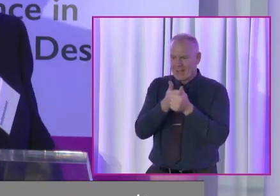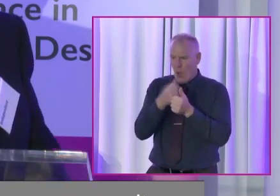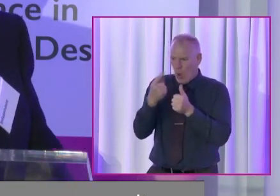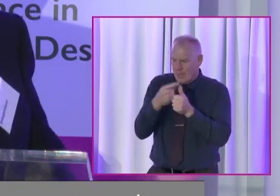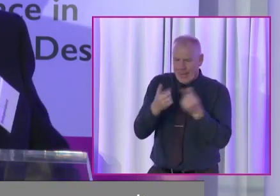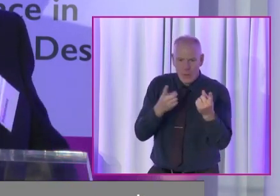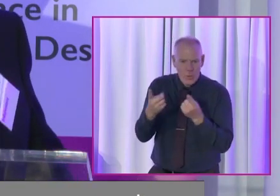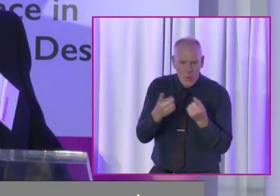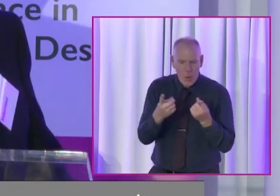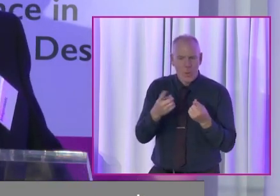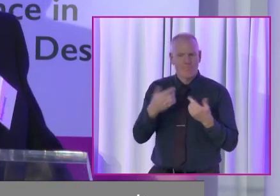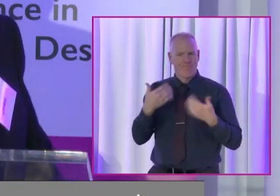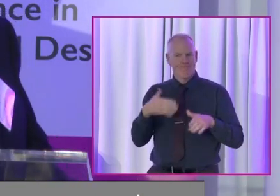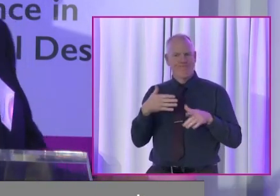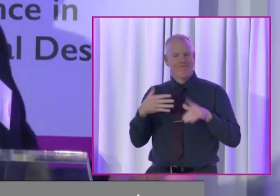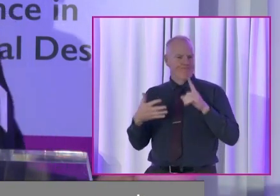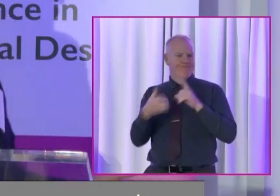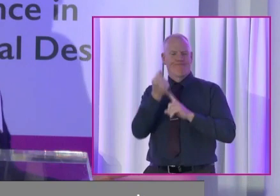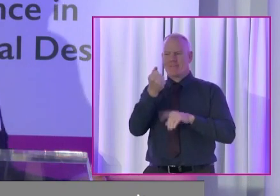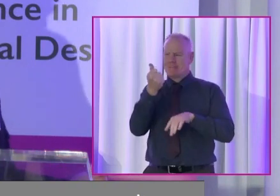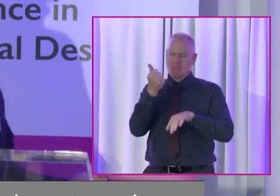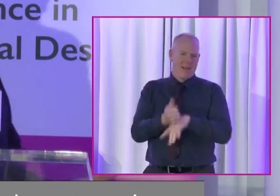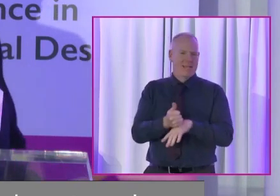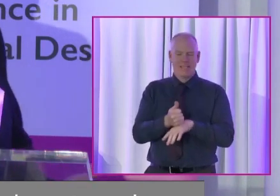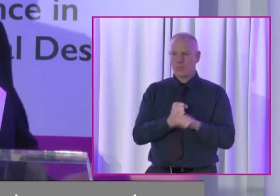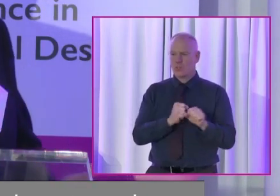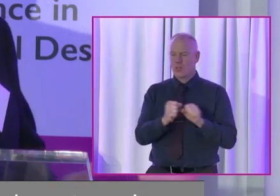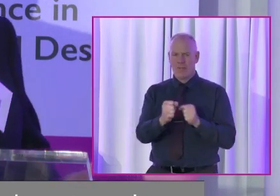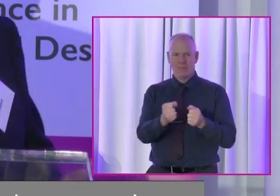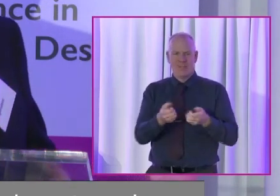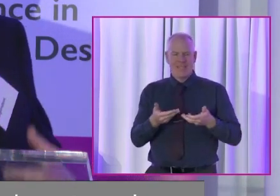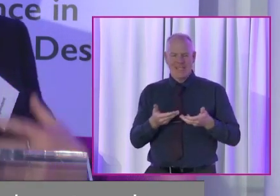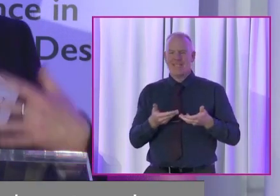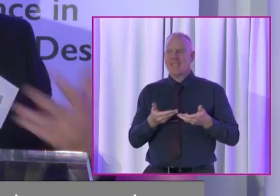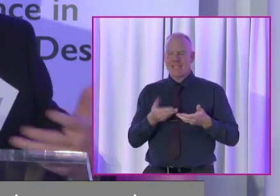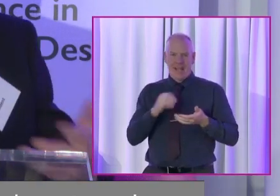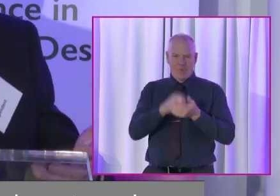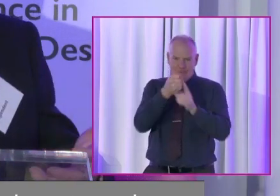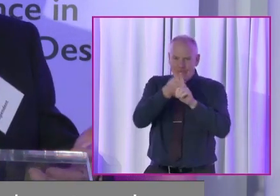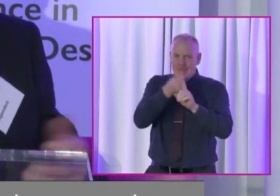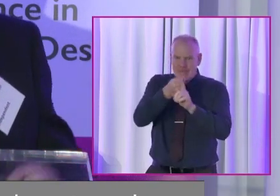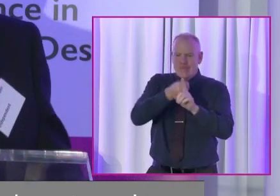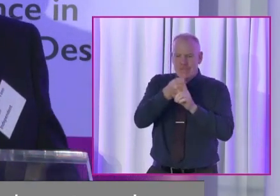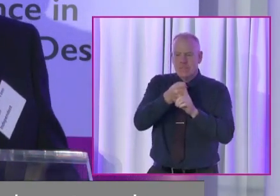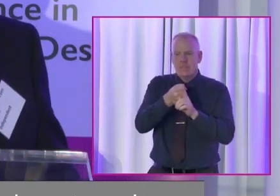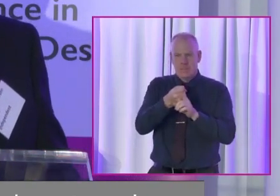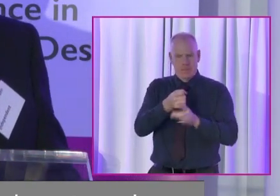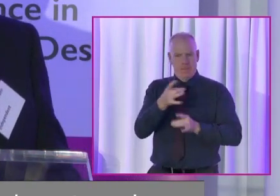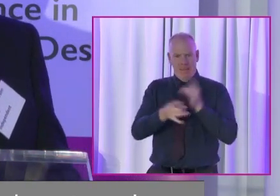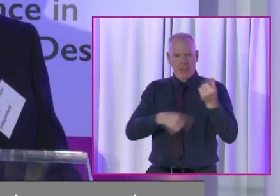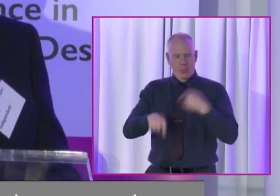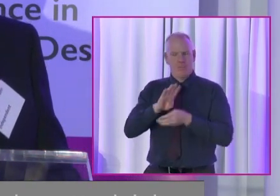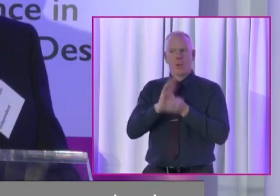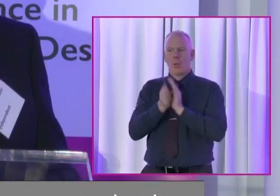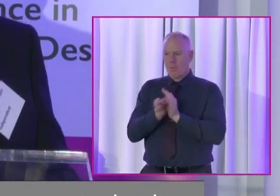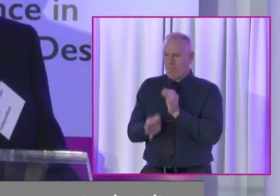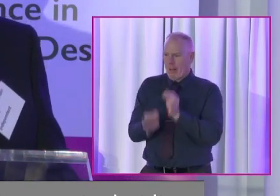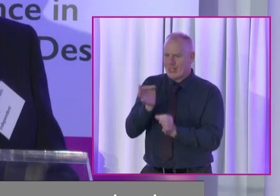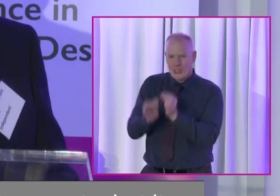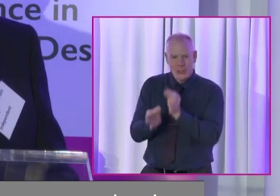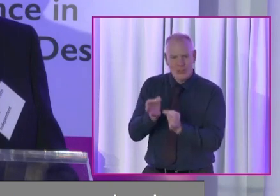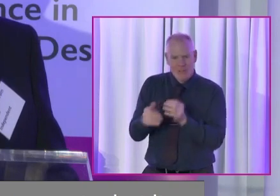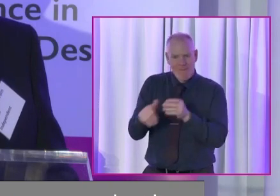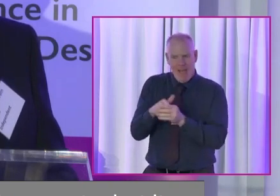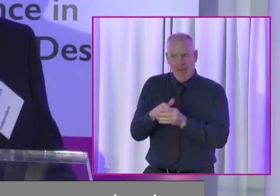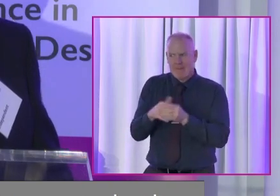we have to undertake to get the most basic of services and supports. But, you know, it makes us politicians. And we're involved in